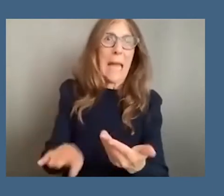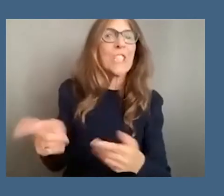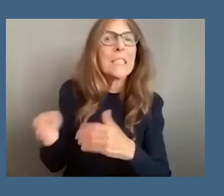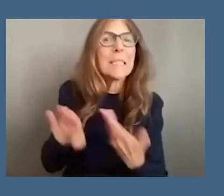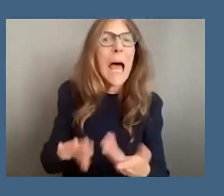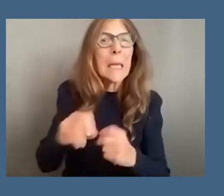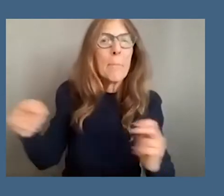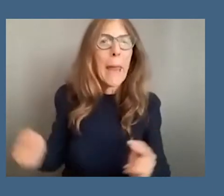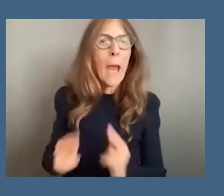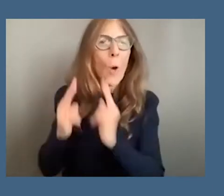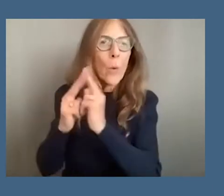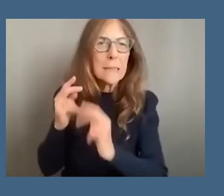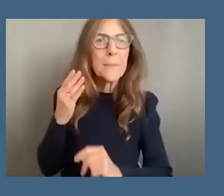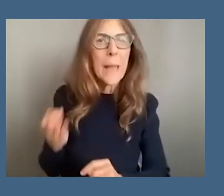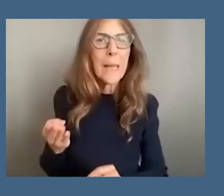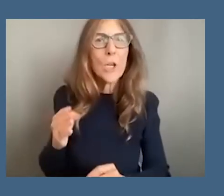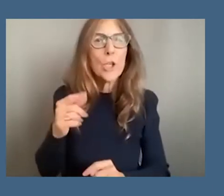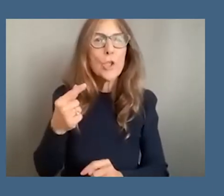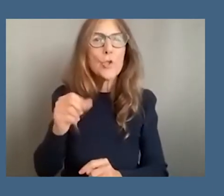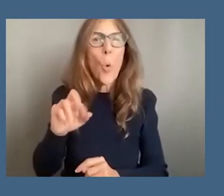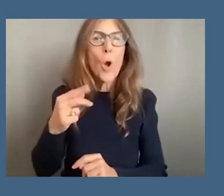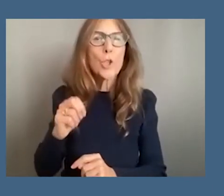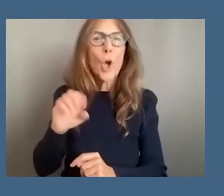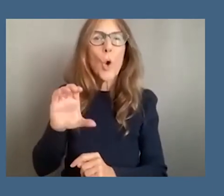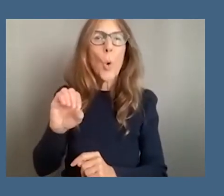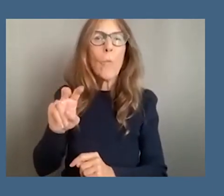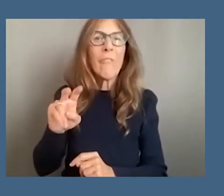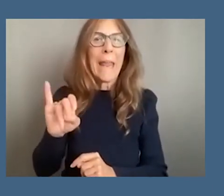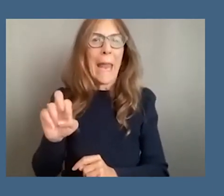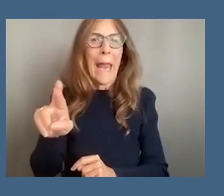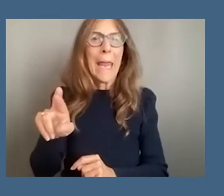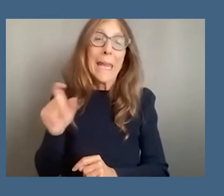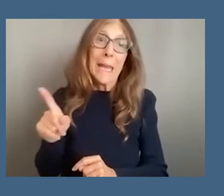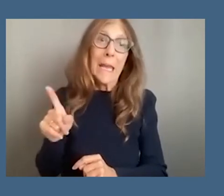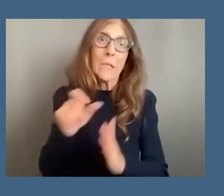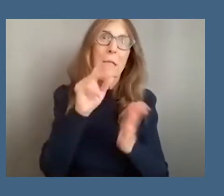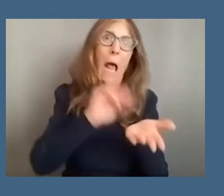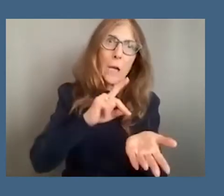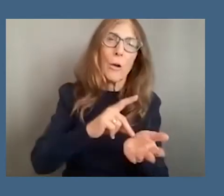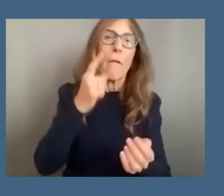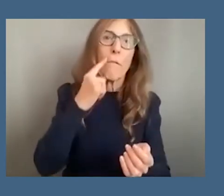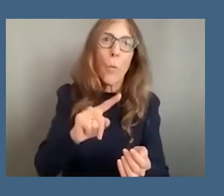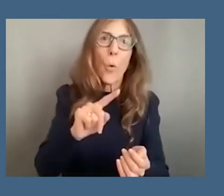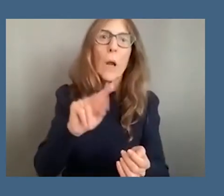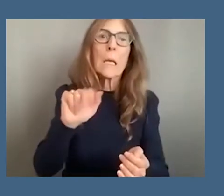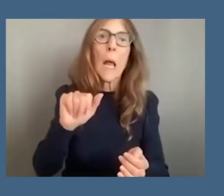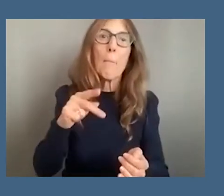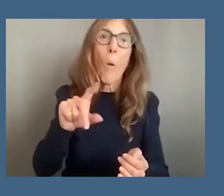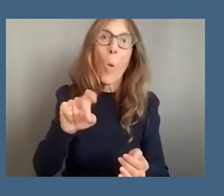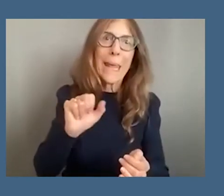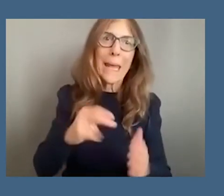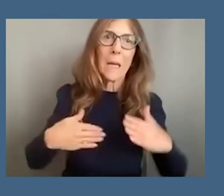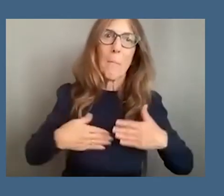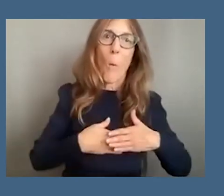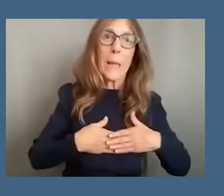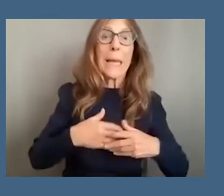and uh george cuvier who is the surgeon to napoleon uh dissects her body post-mortem